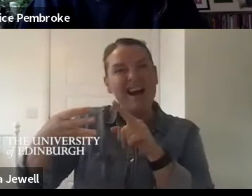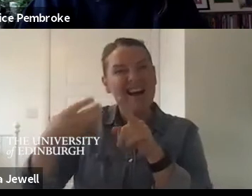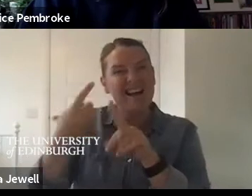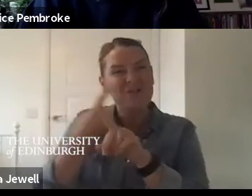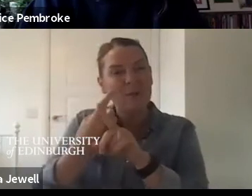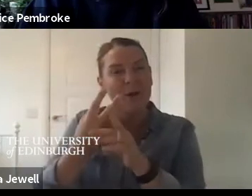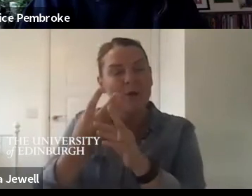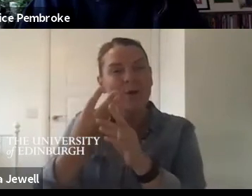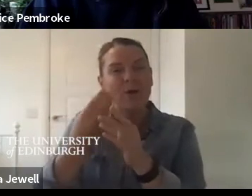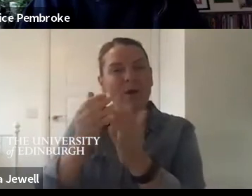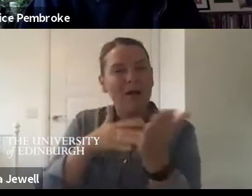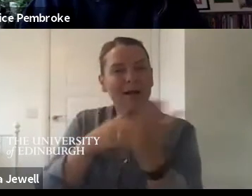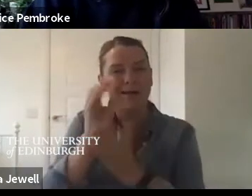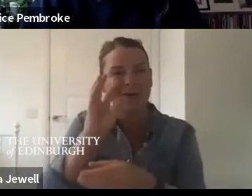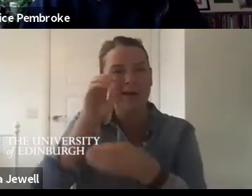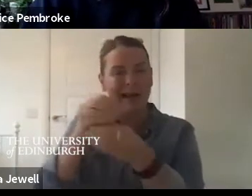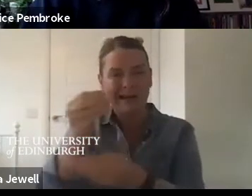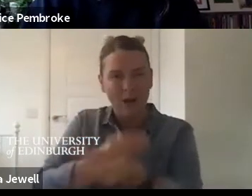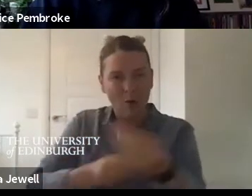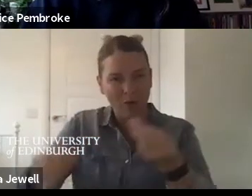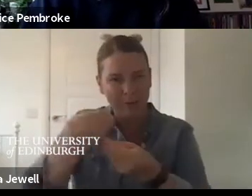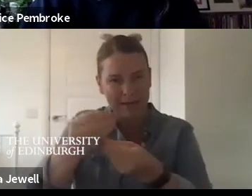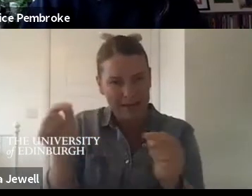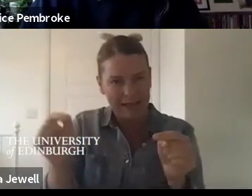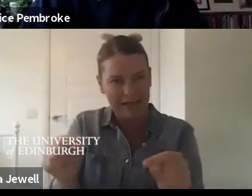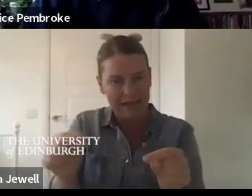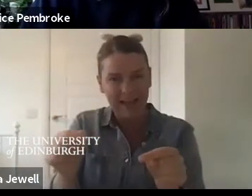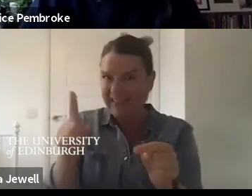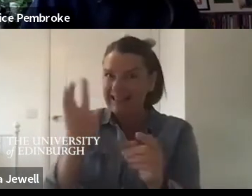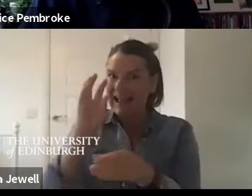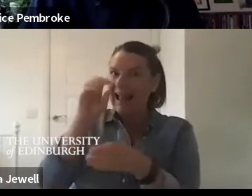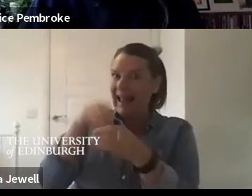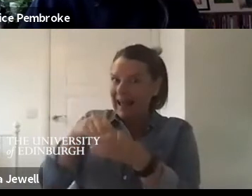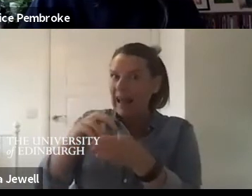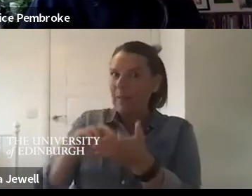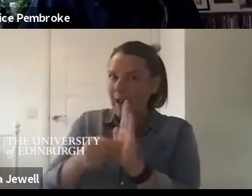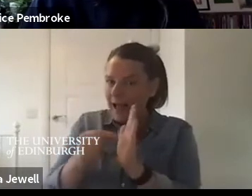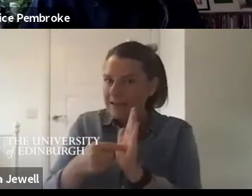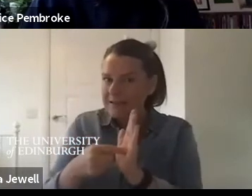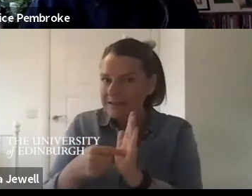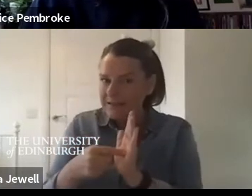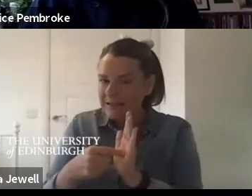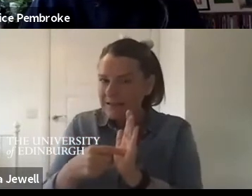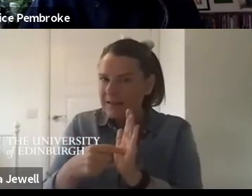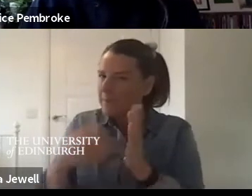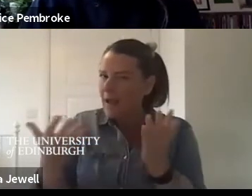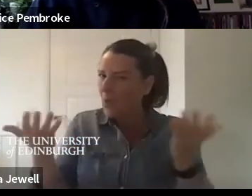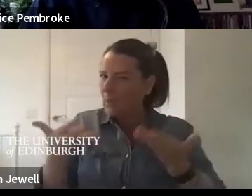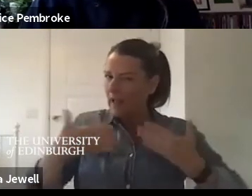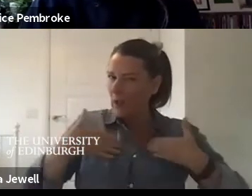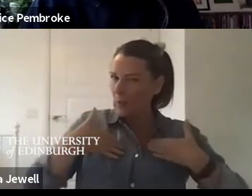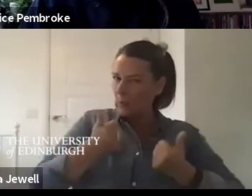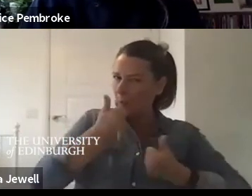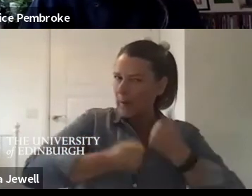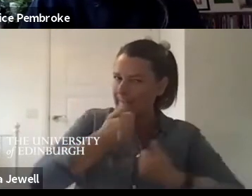of, of, the current planet as, as, as I understand it. Um, and I can't see it visibly in, in wellbeing, um, physical